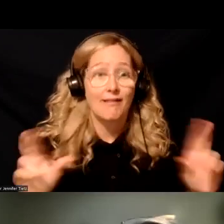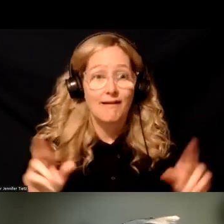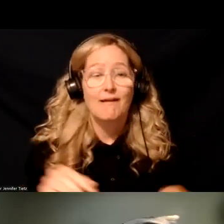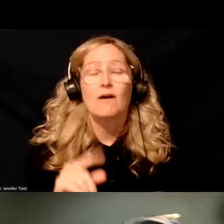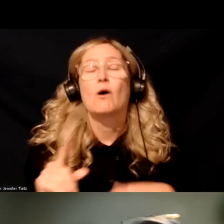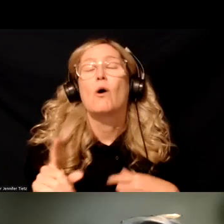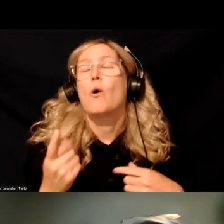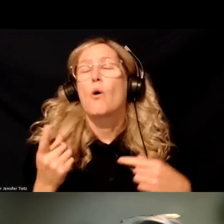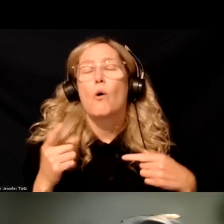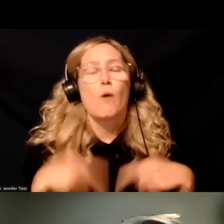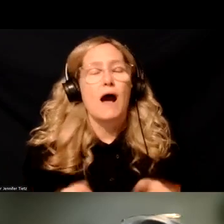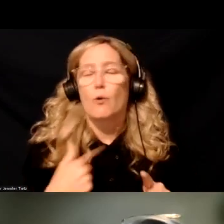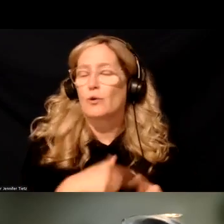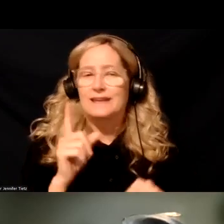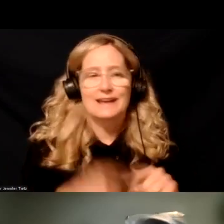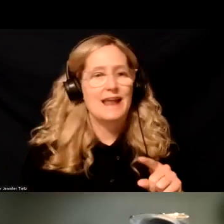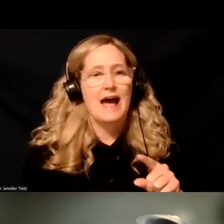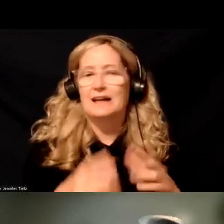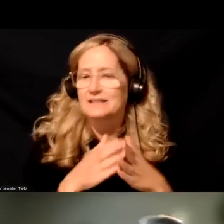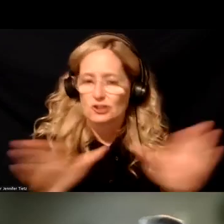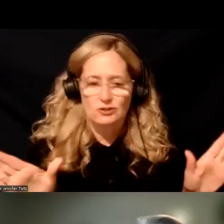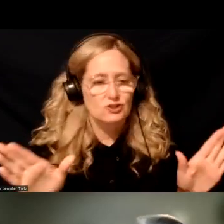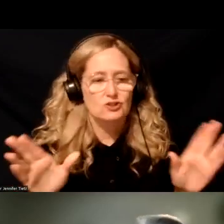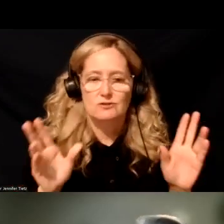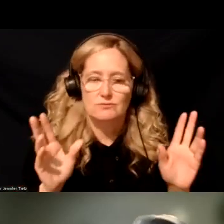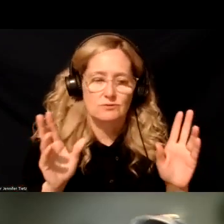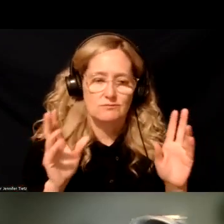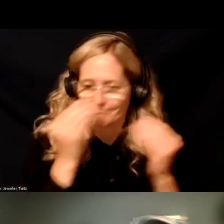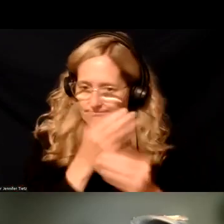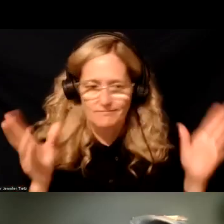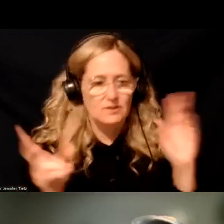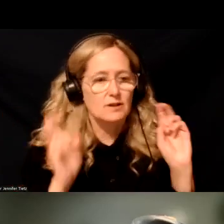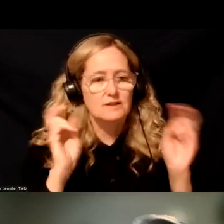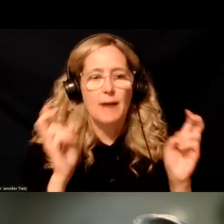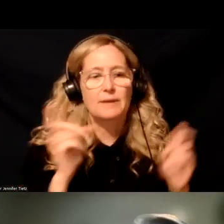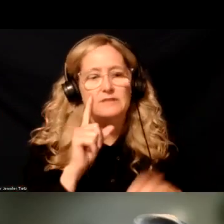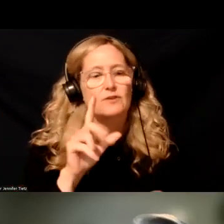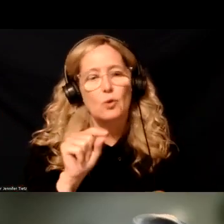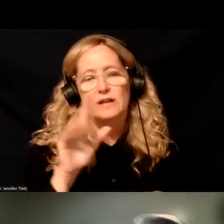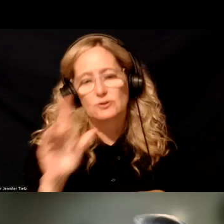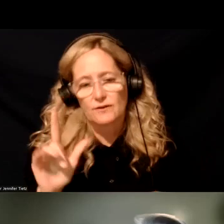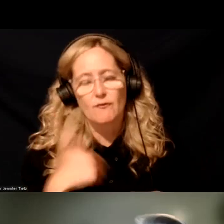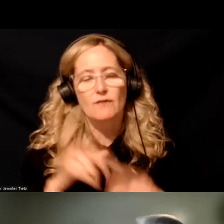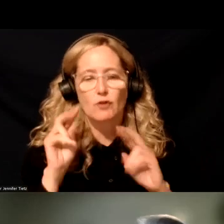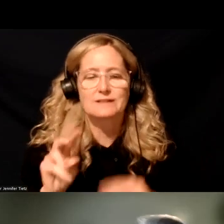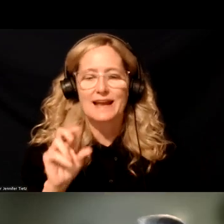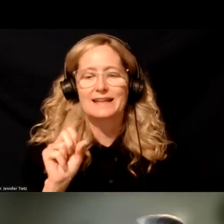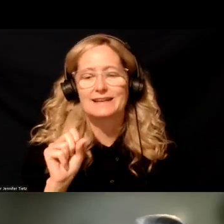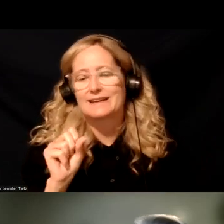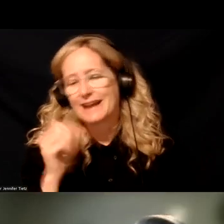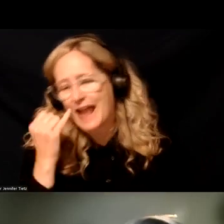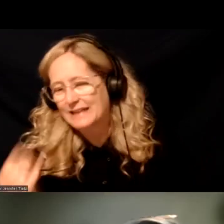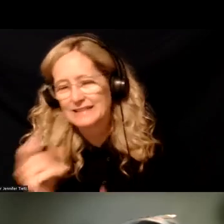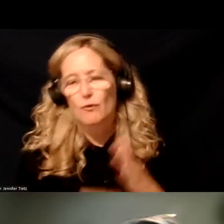we are not able to publicly share the topics for 2025, we have had a sneak preview of what